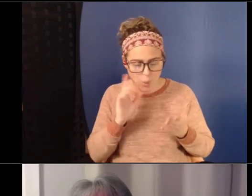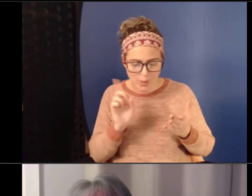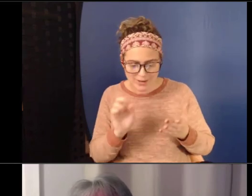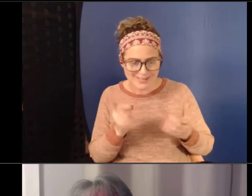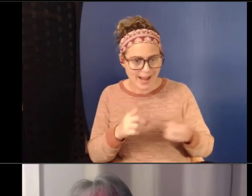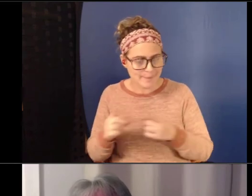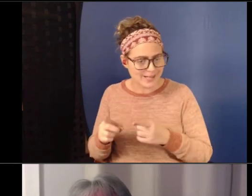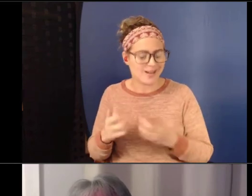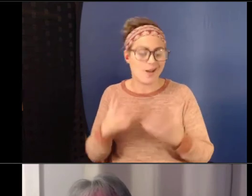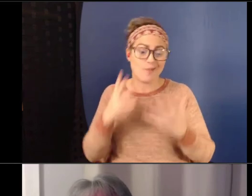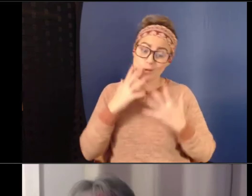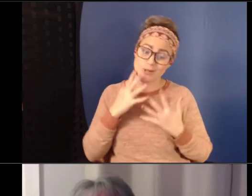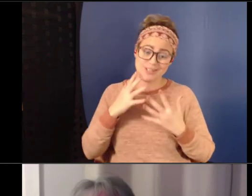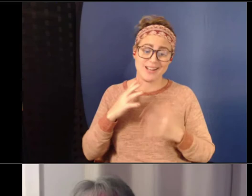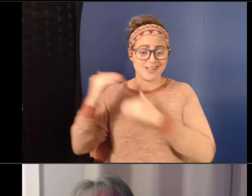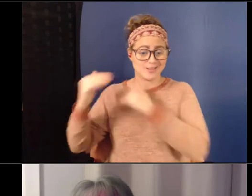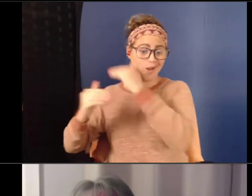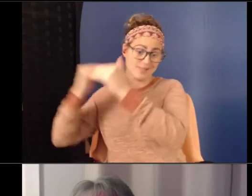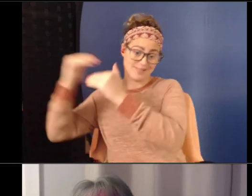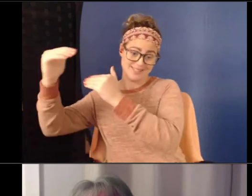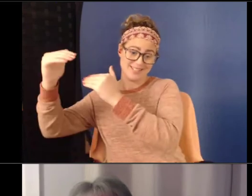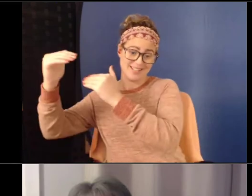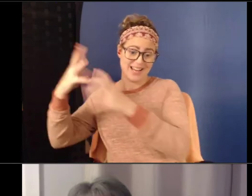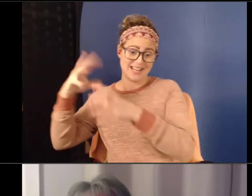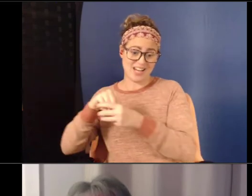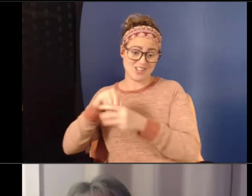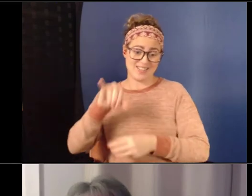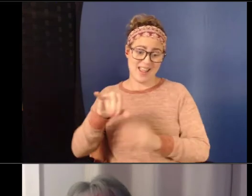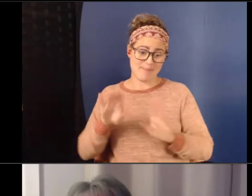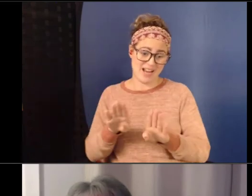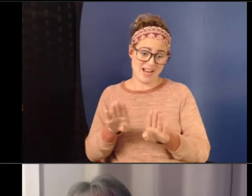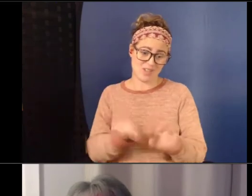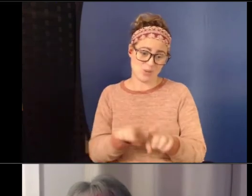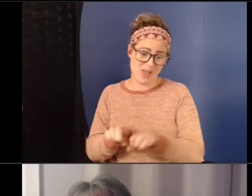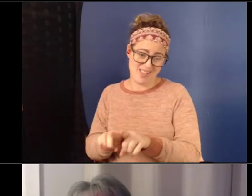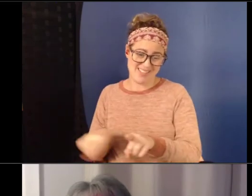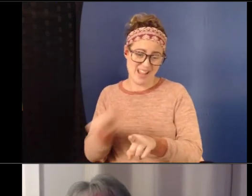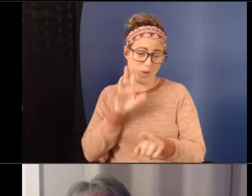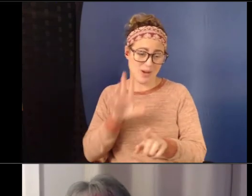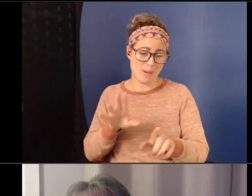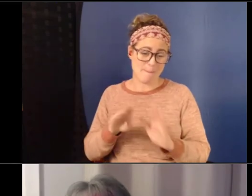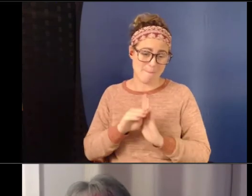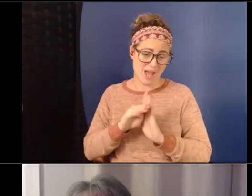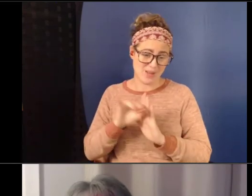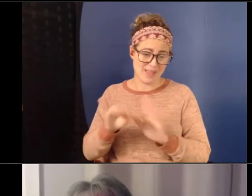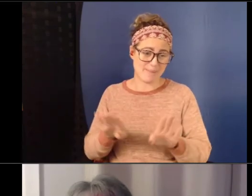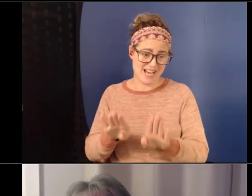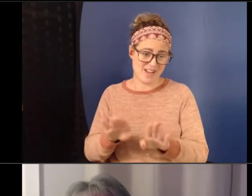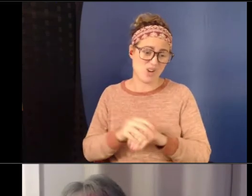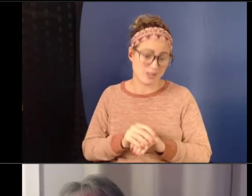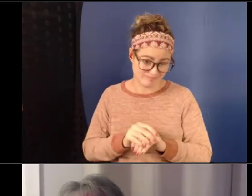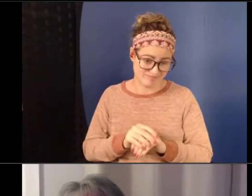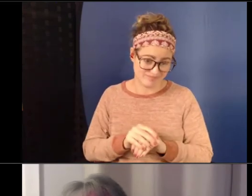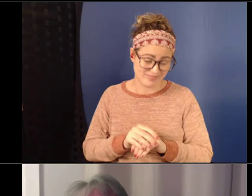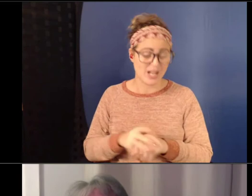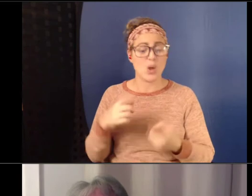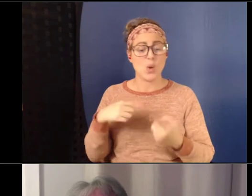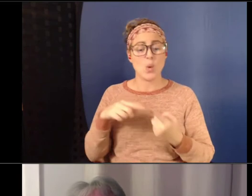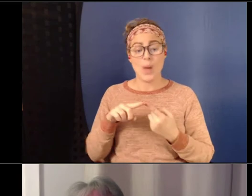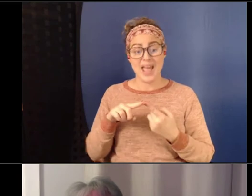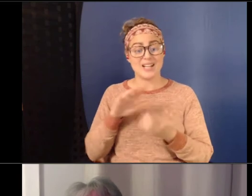engage in these behaviors as well. And they, they model these behaviors. Um, when a school is Title IX